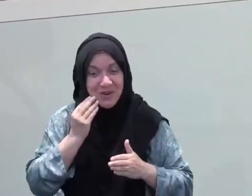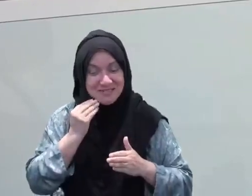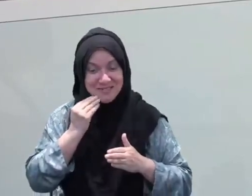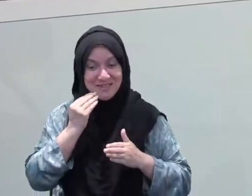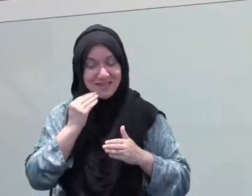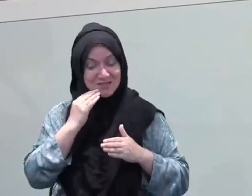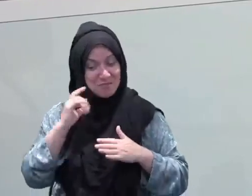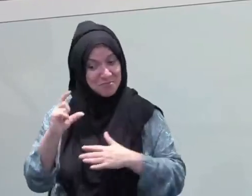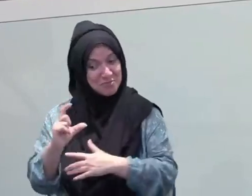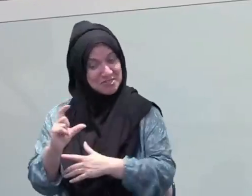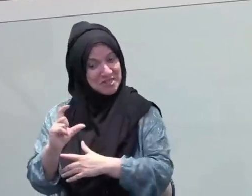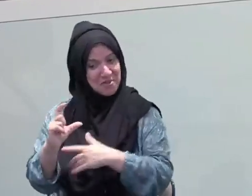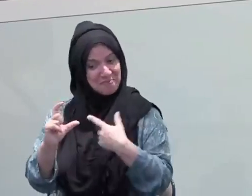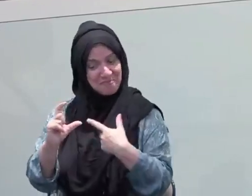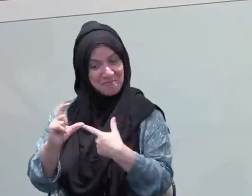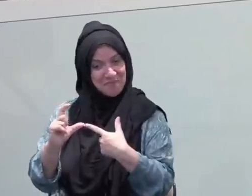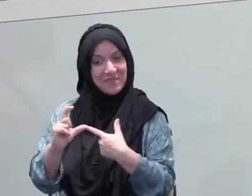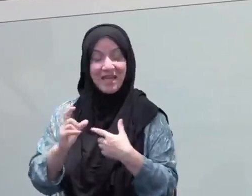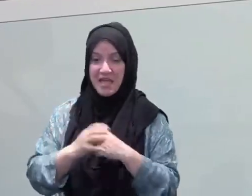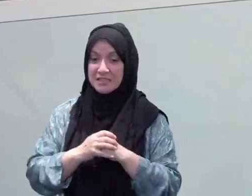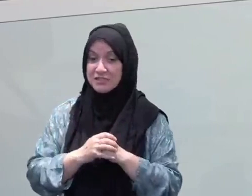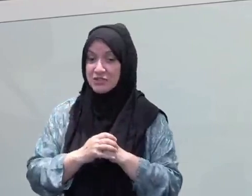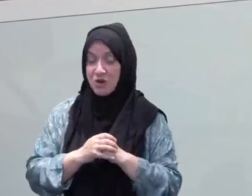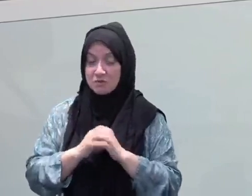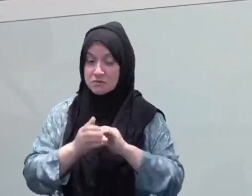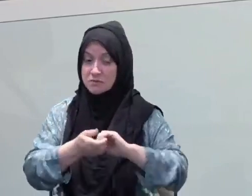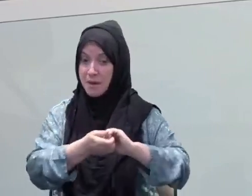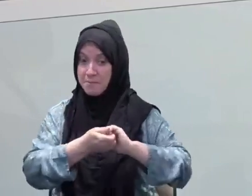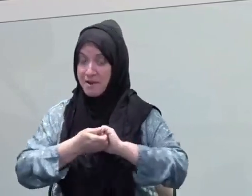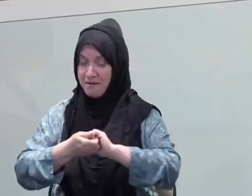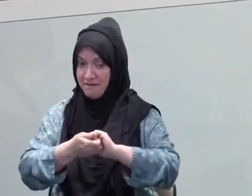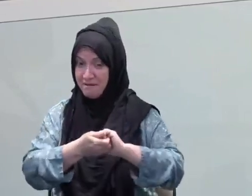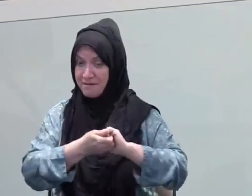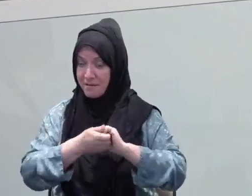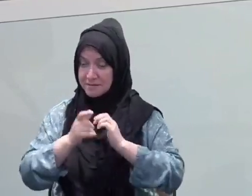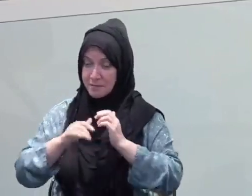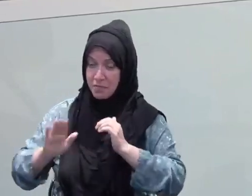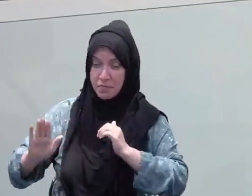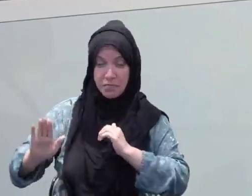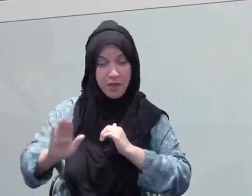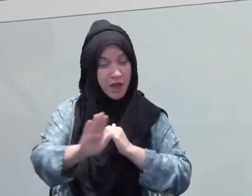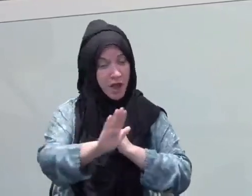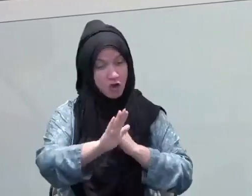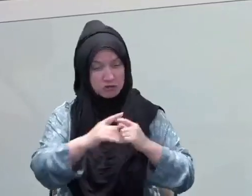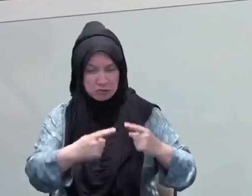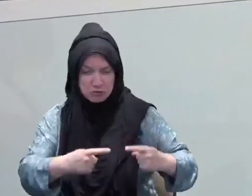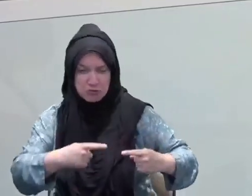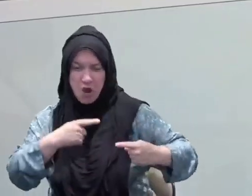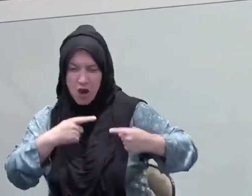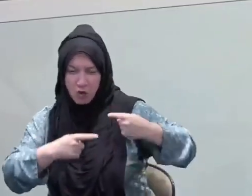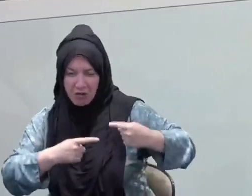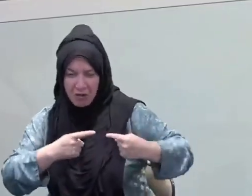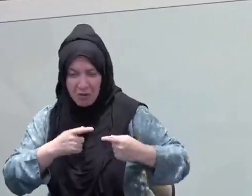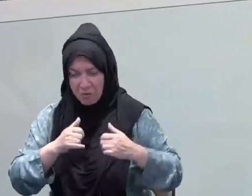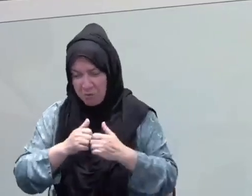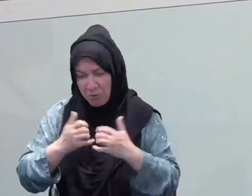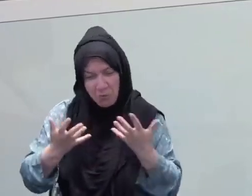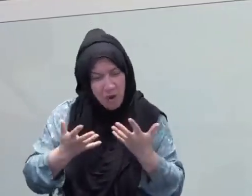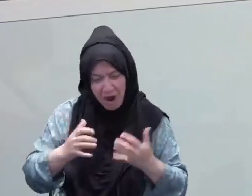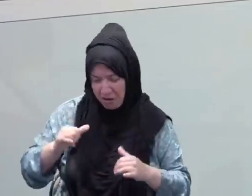have to fast the whole month? They were still struggling with alcoholism in the community, because alcohol was not yet